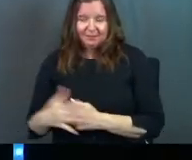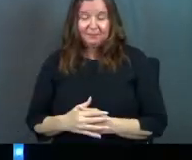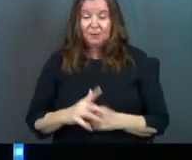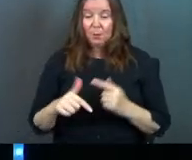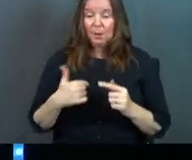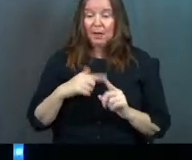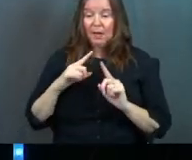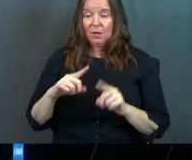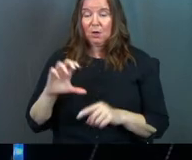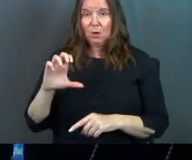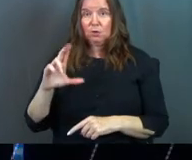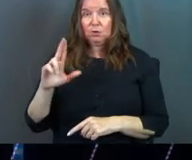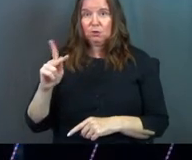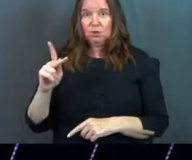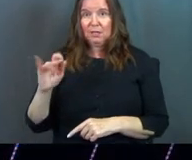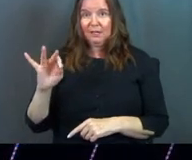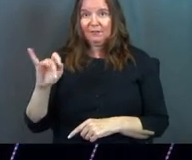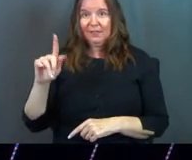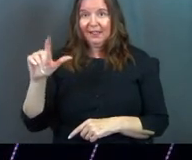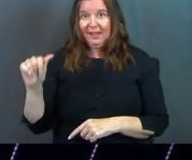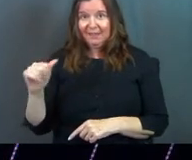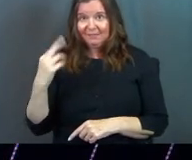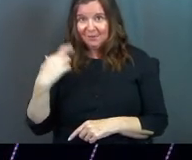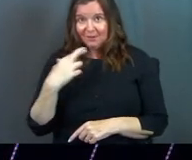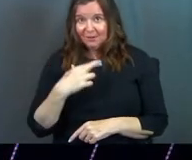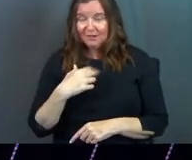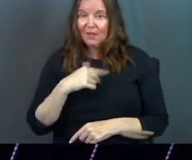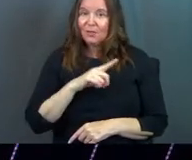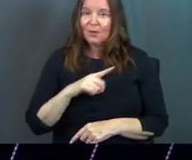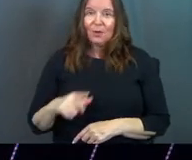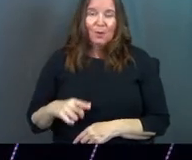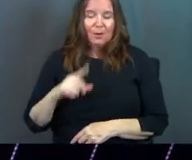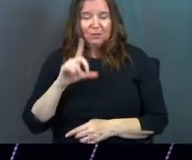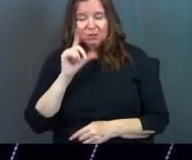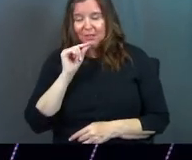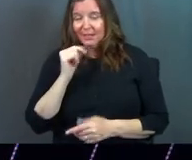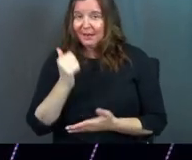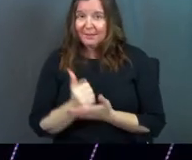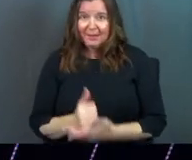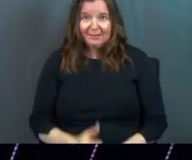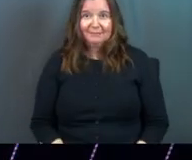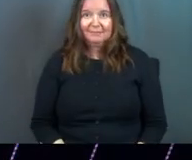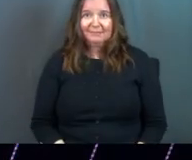When I go to Chick-fil-A, the Lord's chicken. Amen?